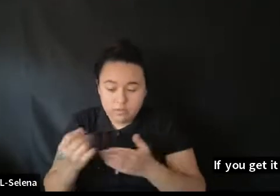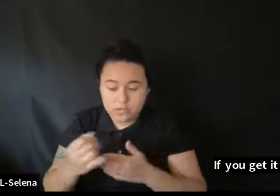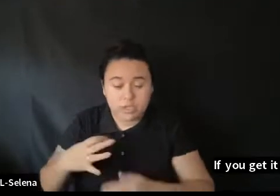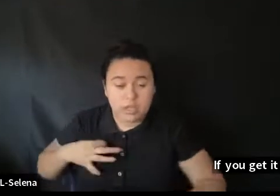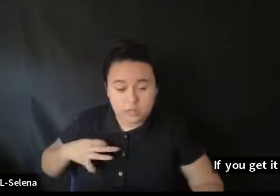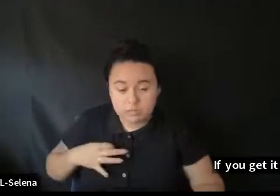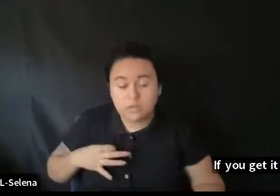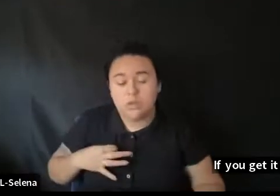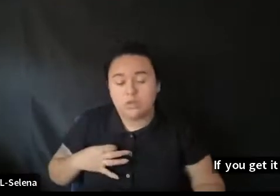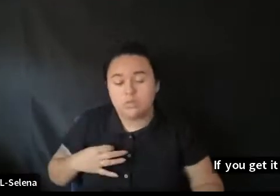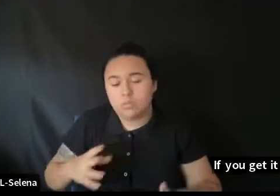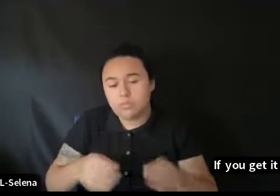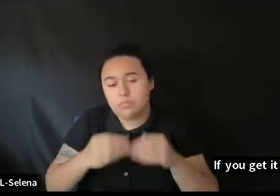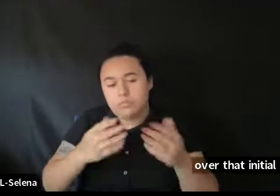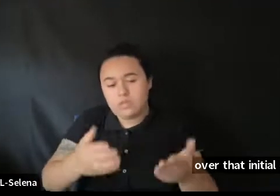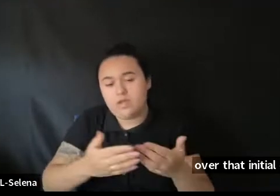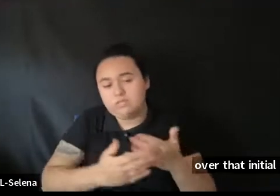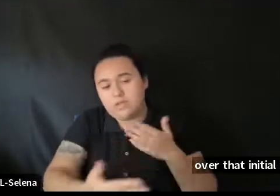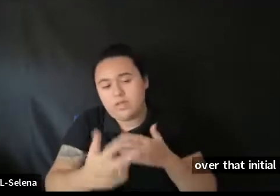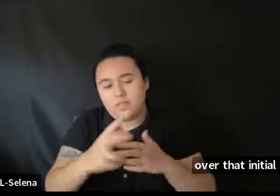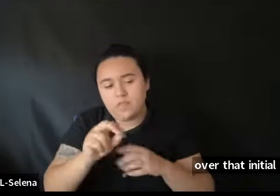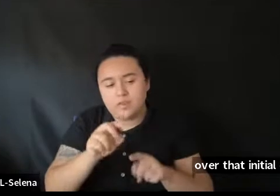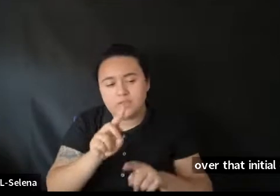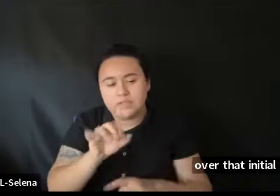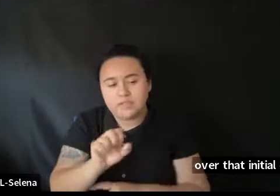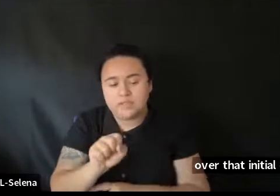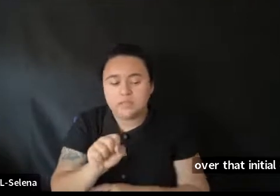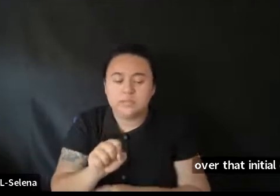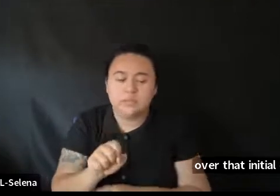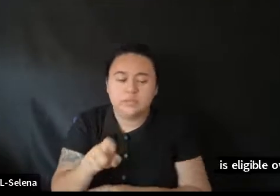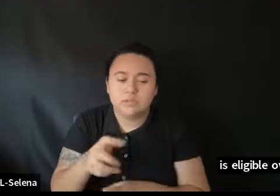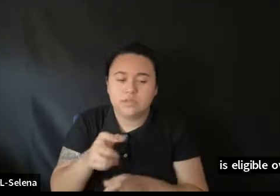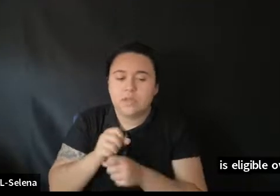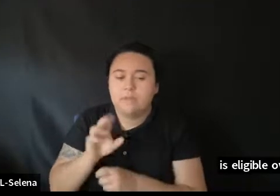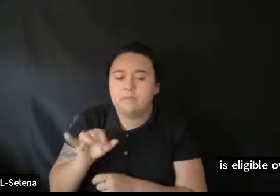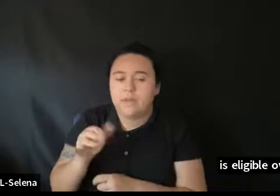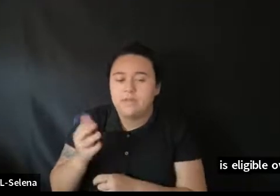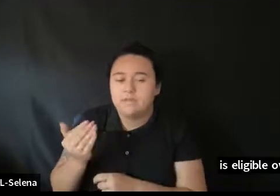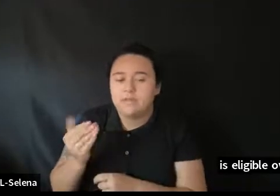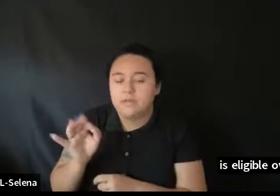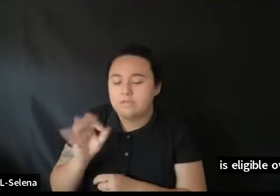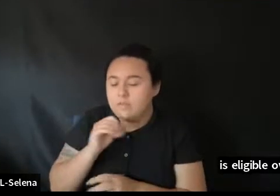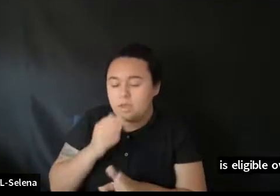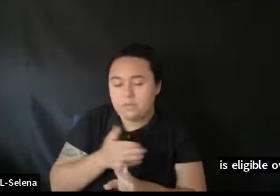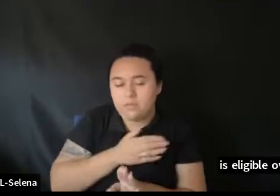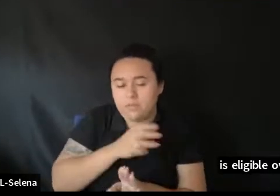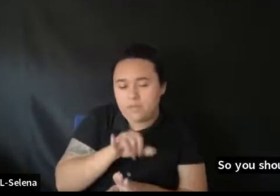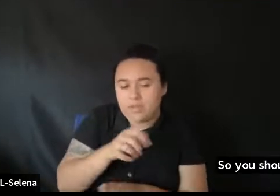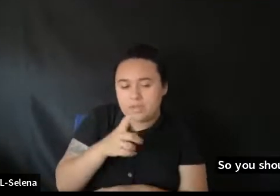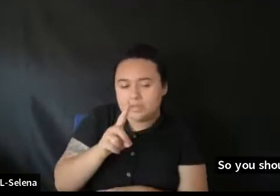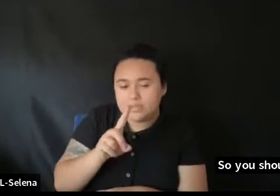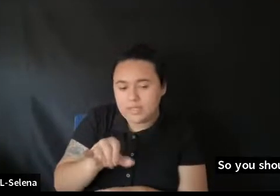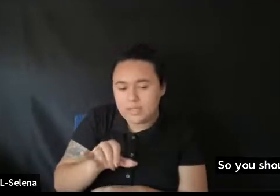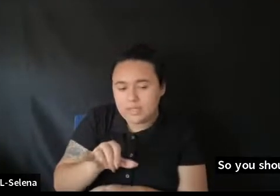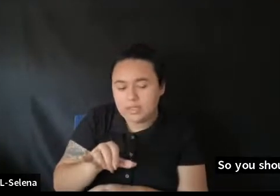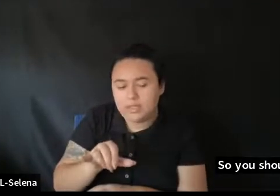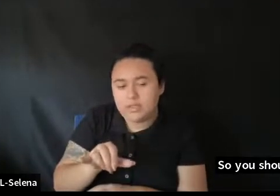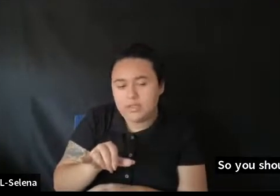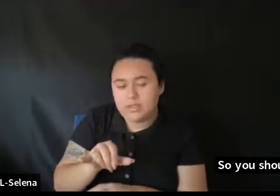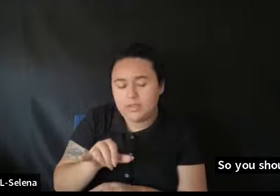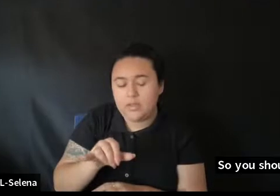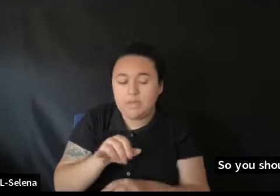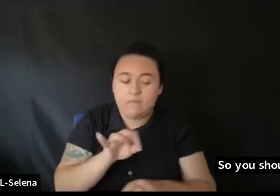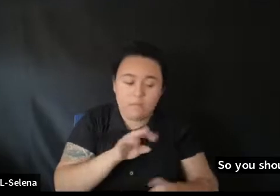over the, you know, over the next 30 days. So you should get it by the 15th, if not before, before the 15th of the following month,